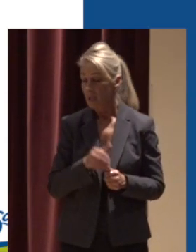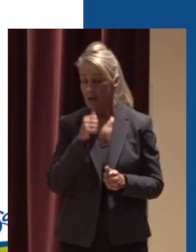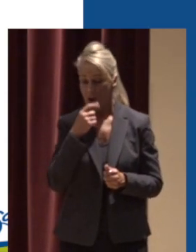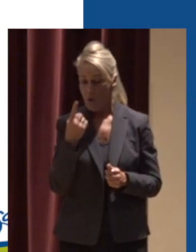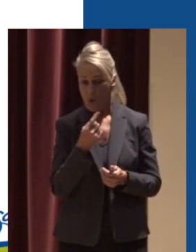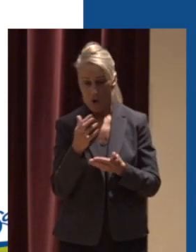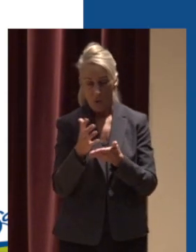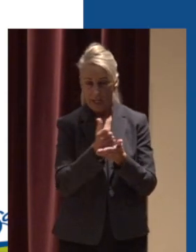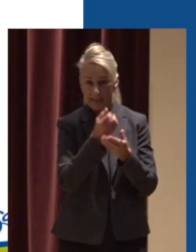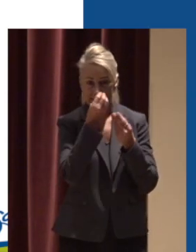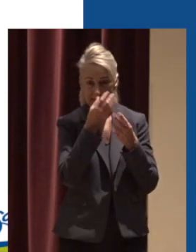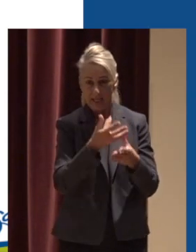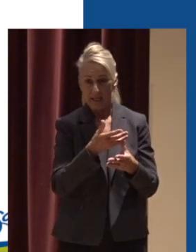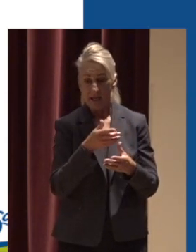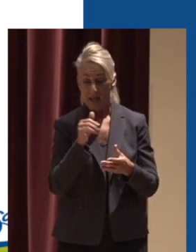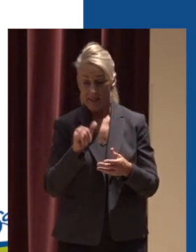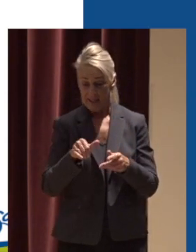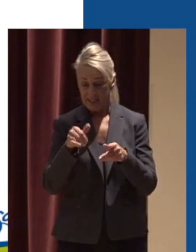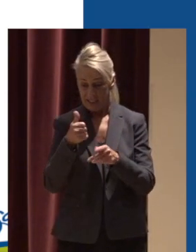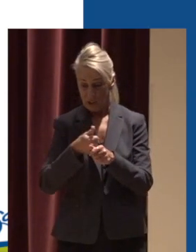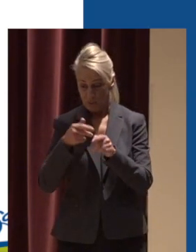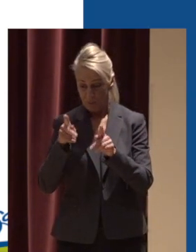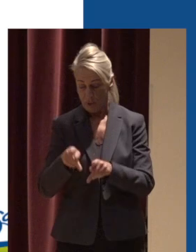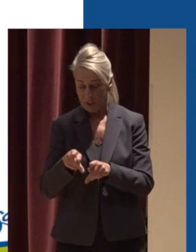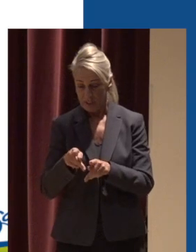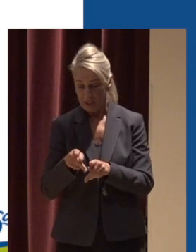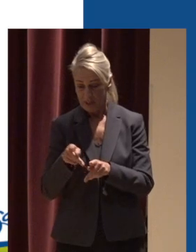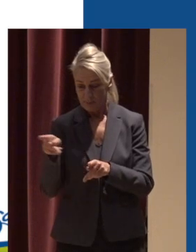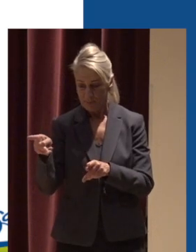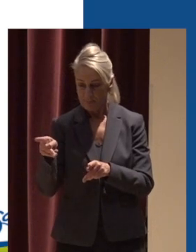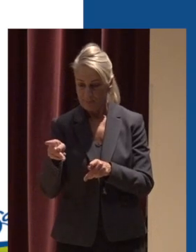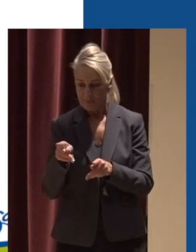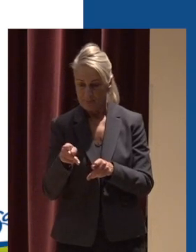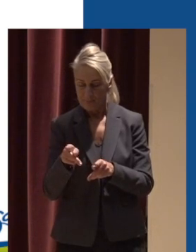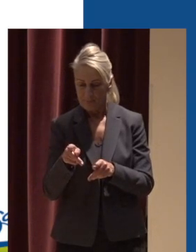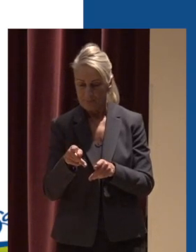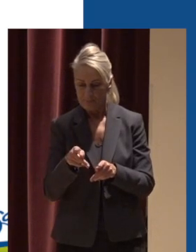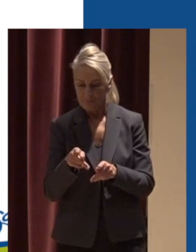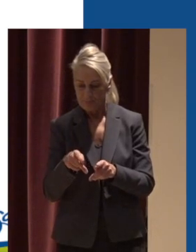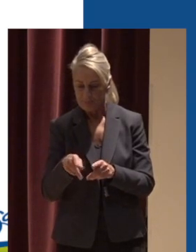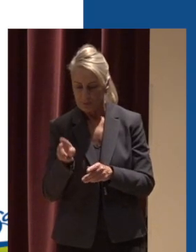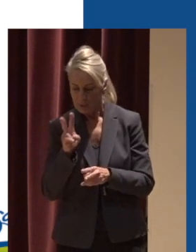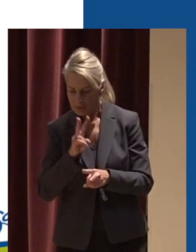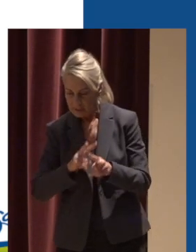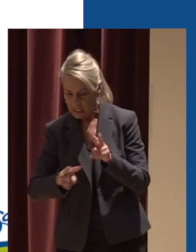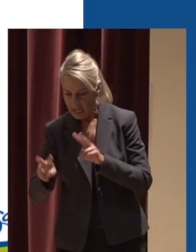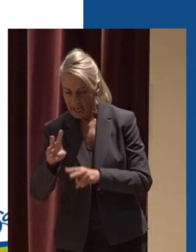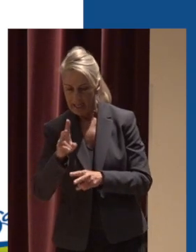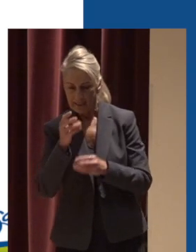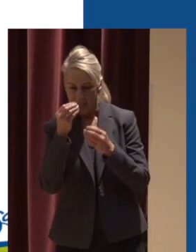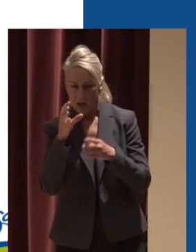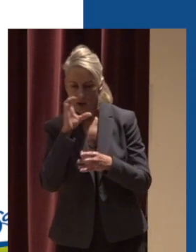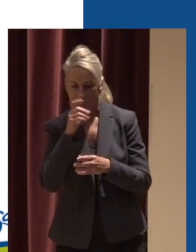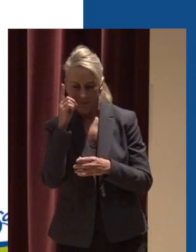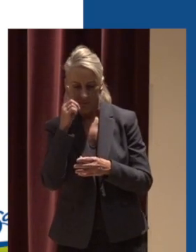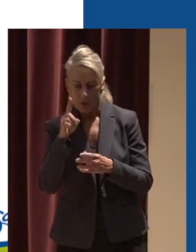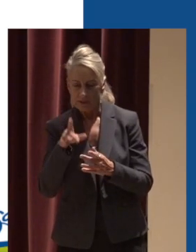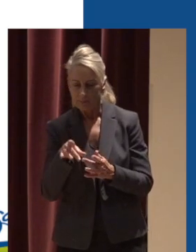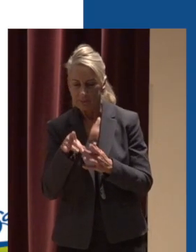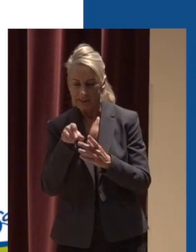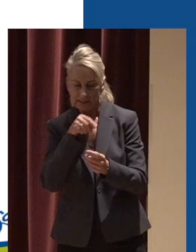the data, the data loggers at each station are also programmed to consistently scan the data looking for specific criteria and thresholds